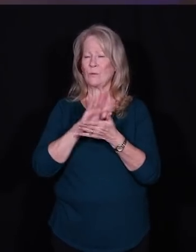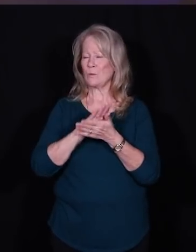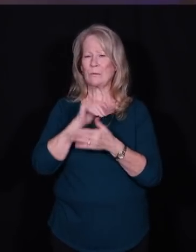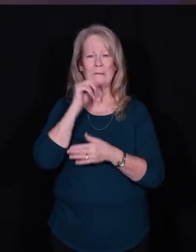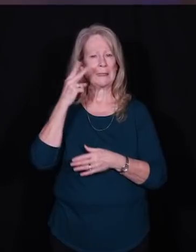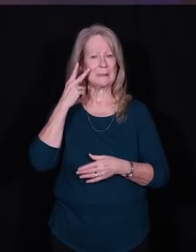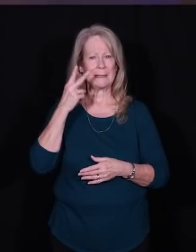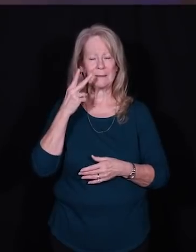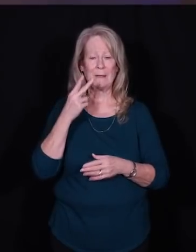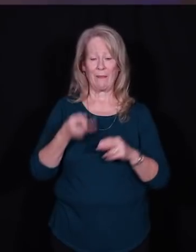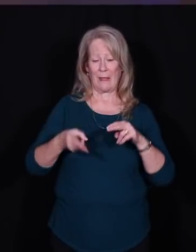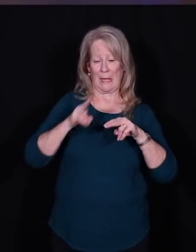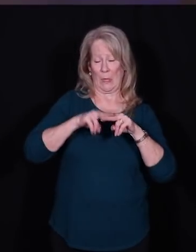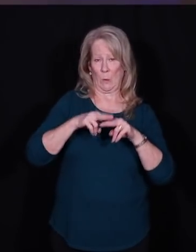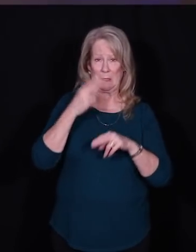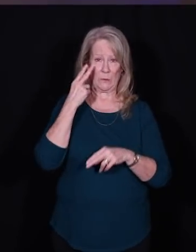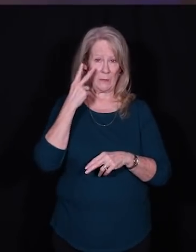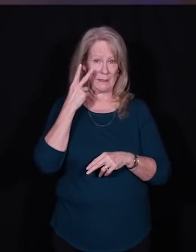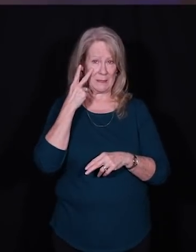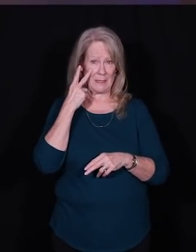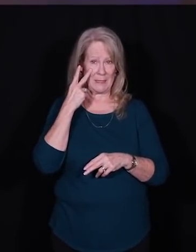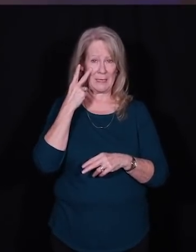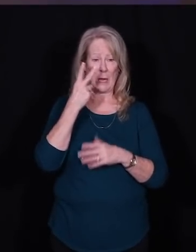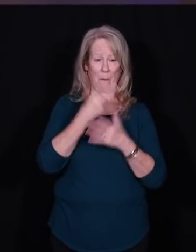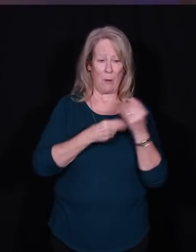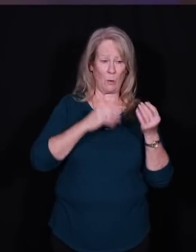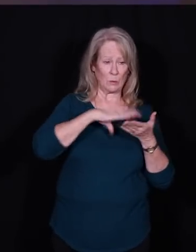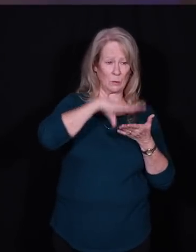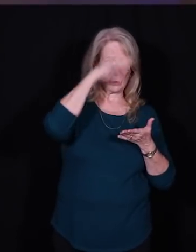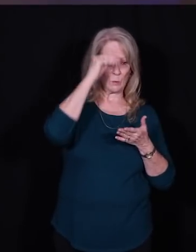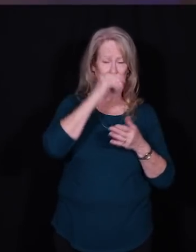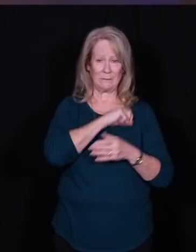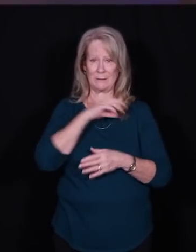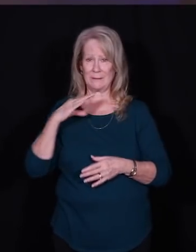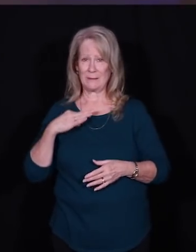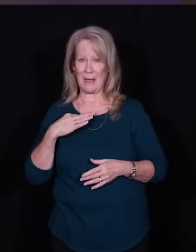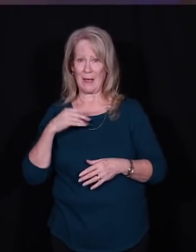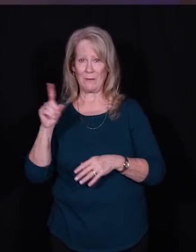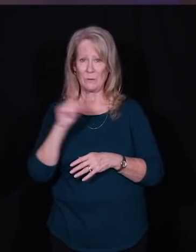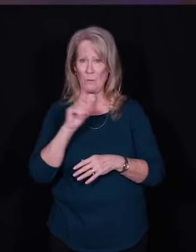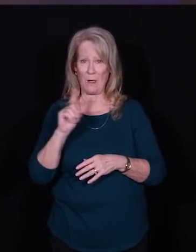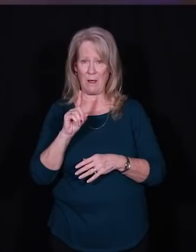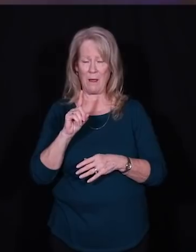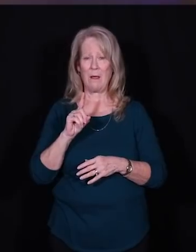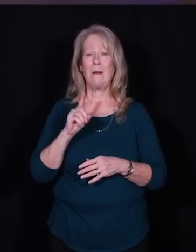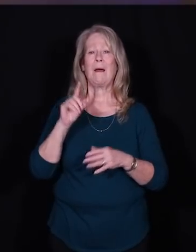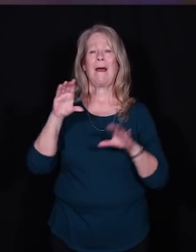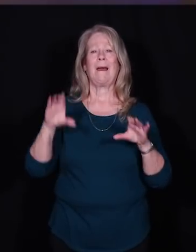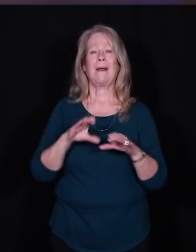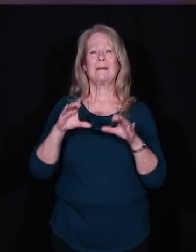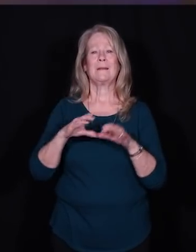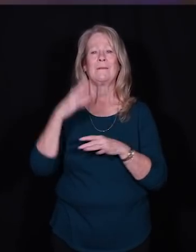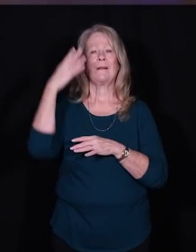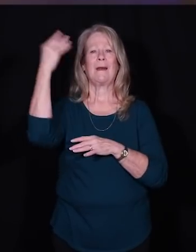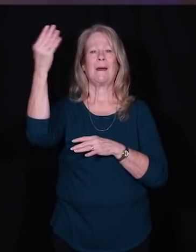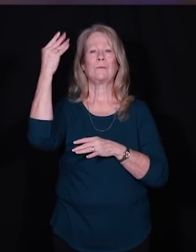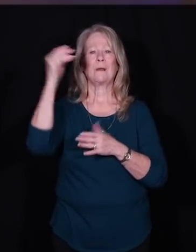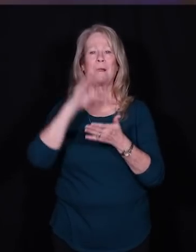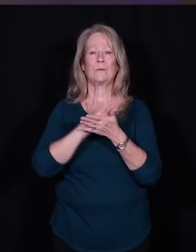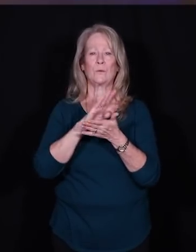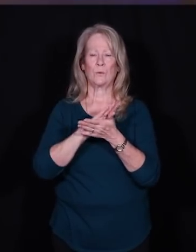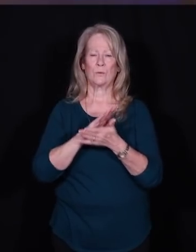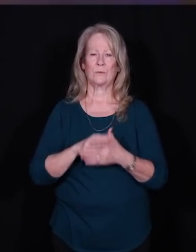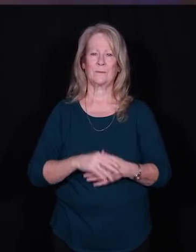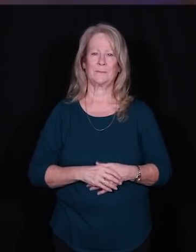The increase we are seeing in both student and staff cases is overwhelmingly from activities occurring outside